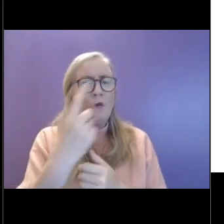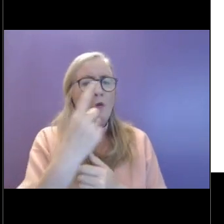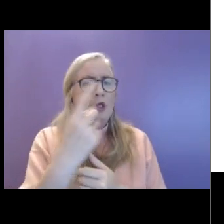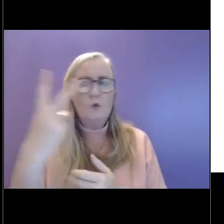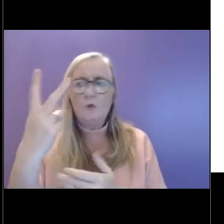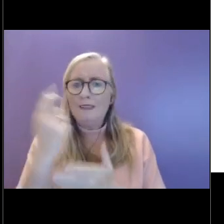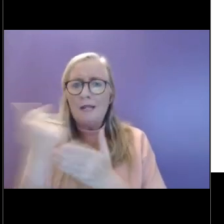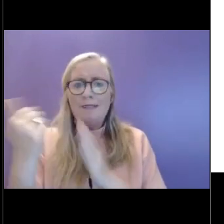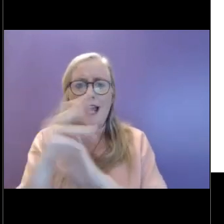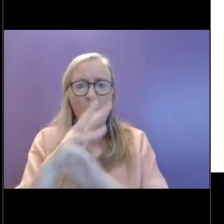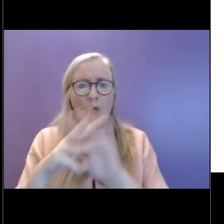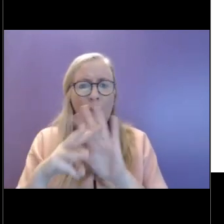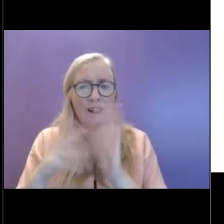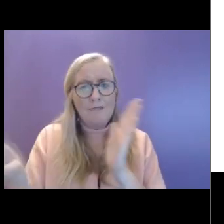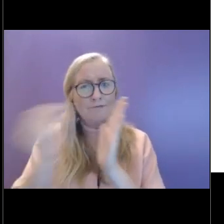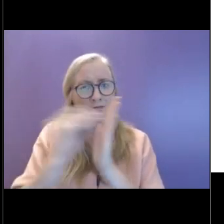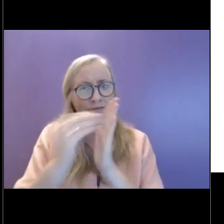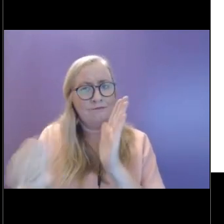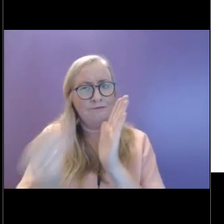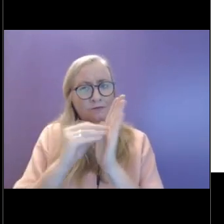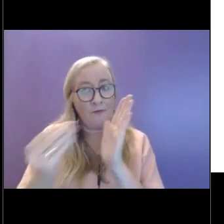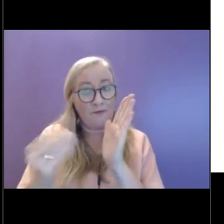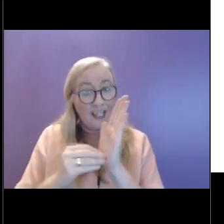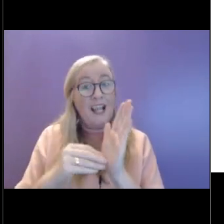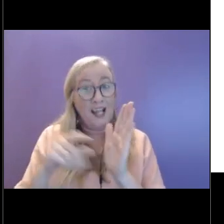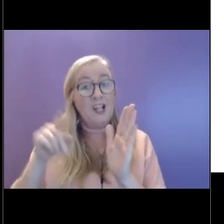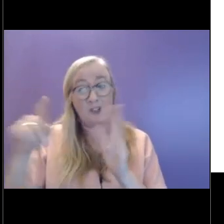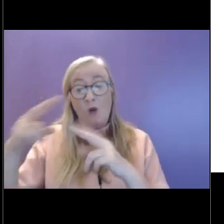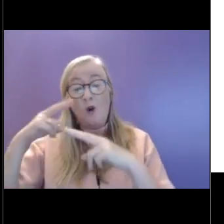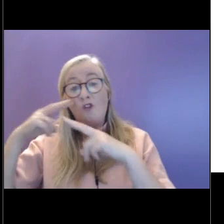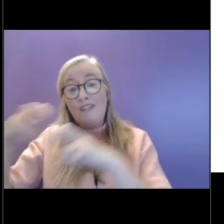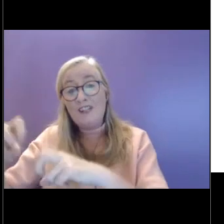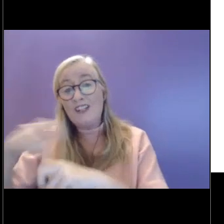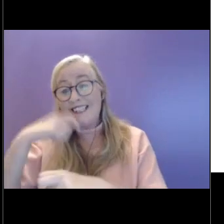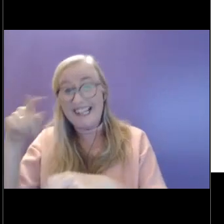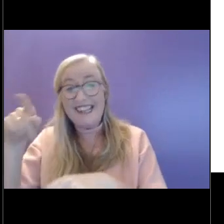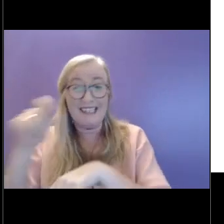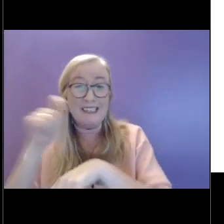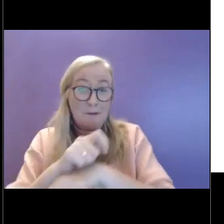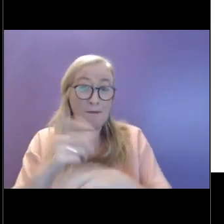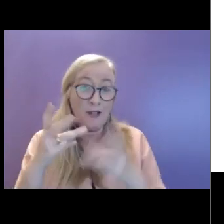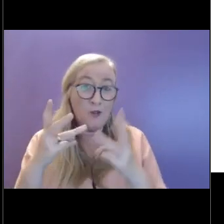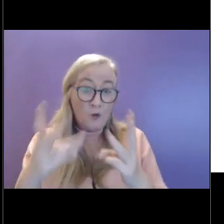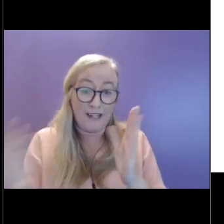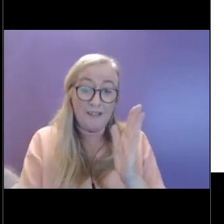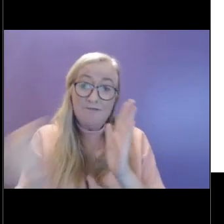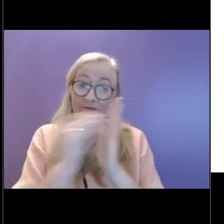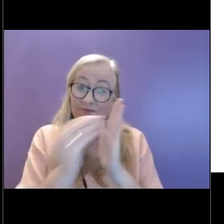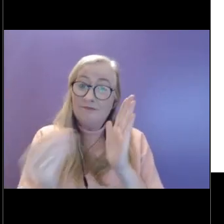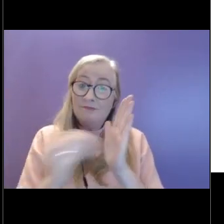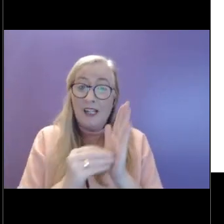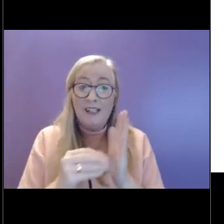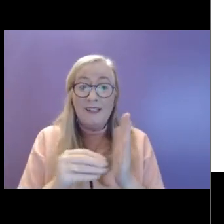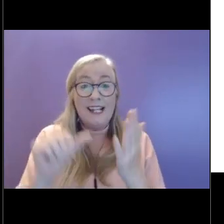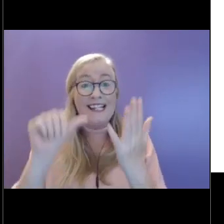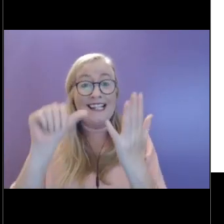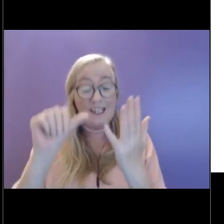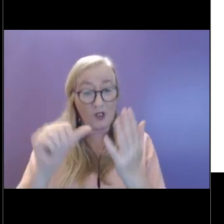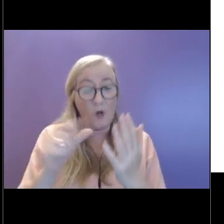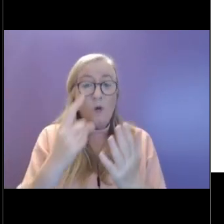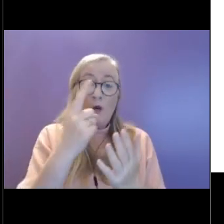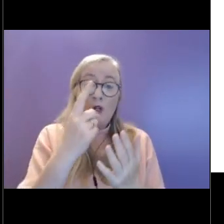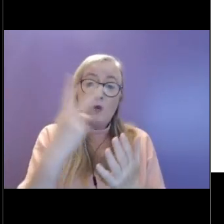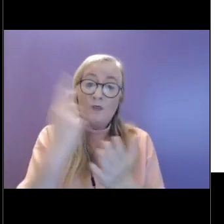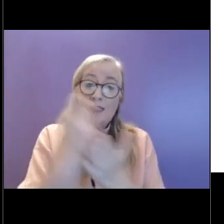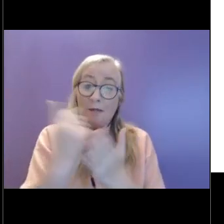that was the most effective thing to do and to do it for about six weeks boosted